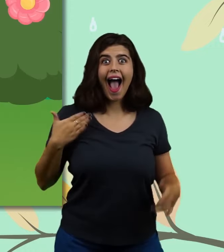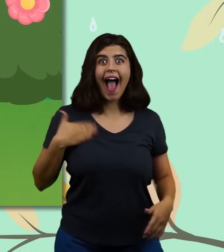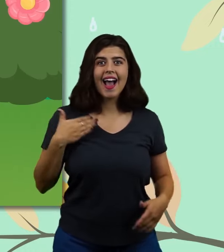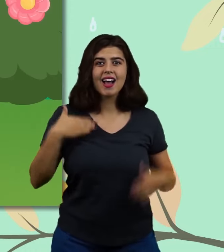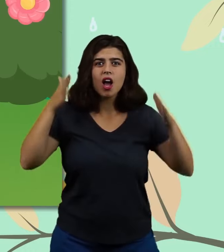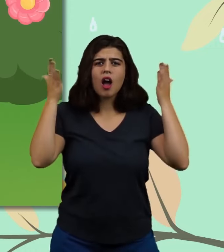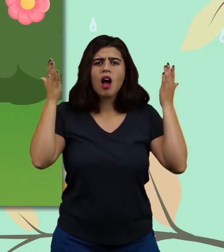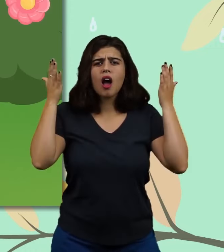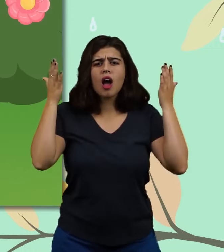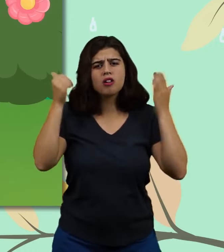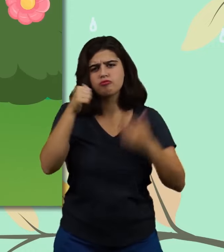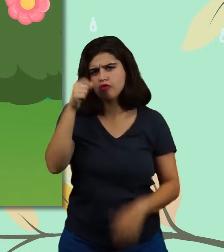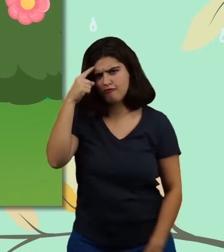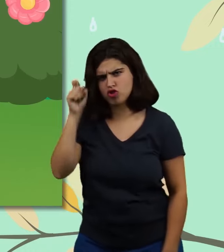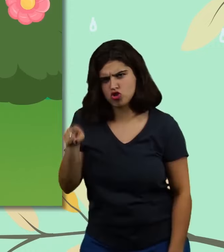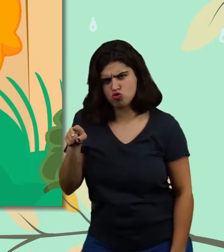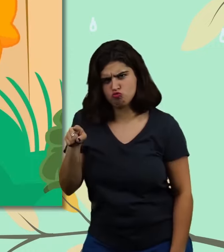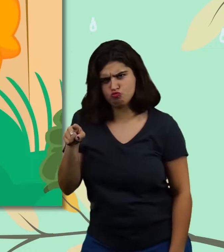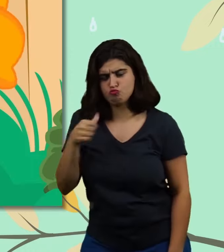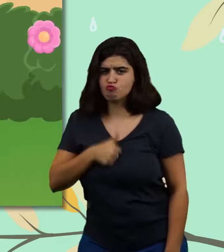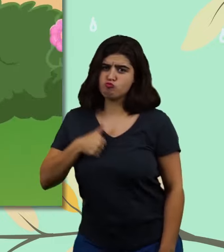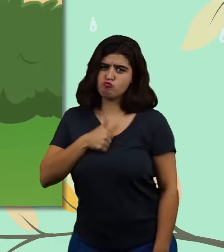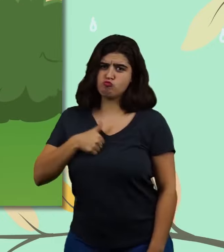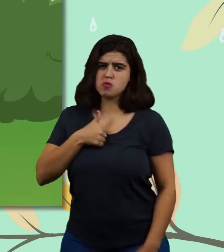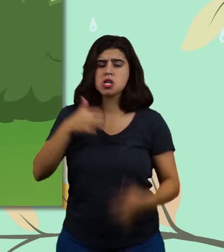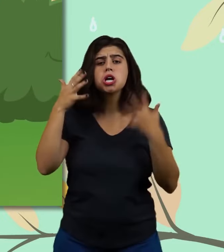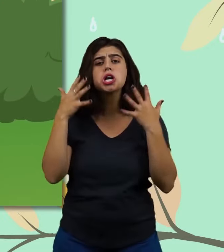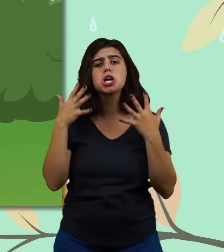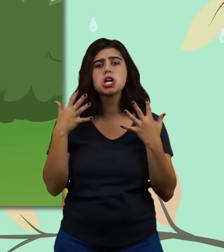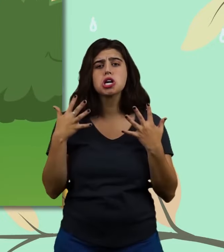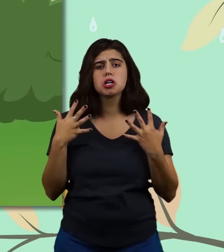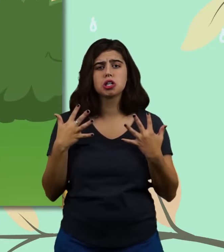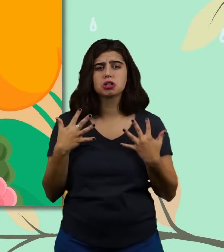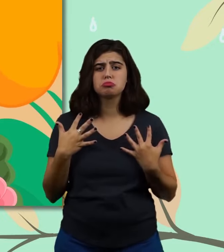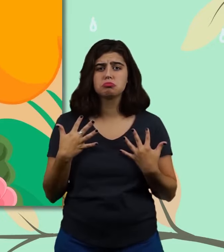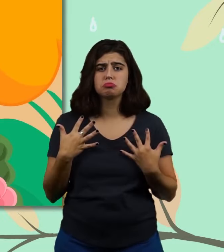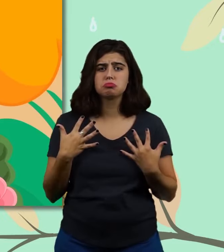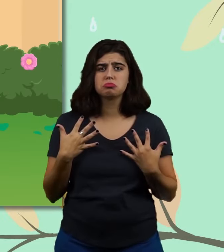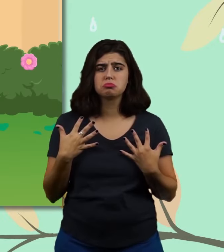oh no it wasn't for you groovy you're so sad